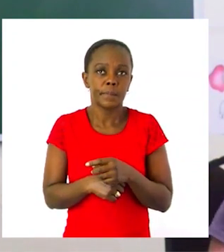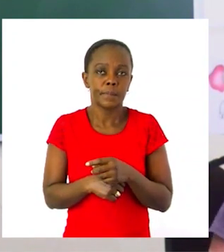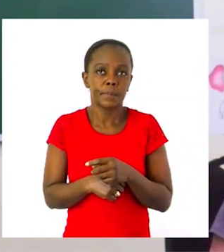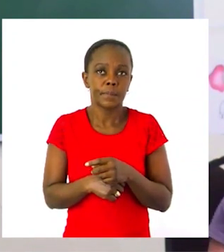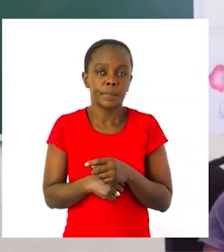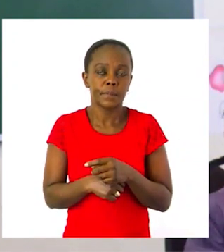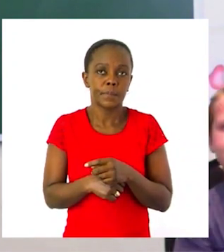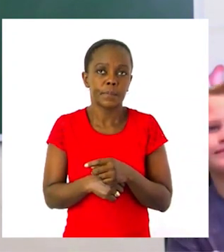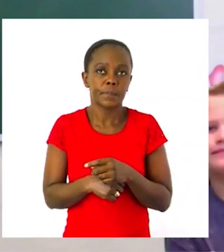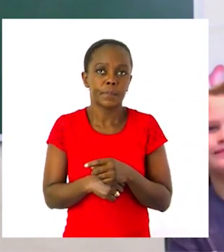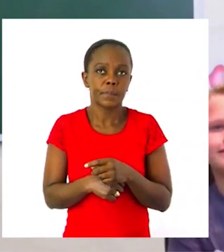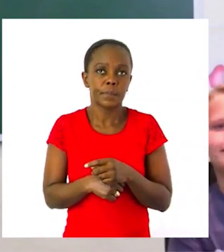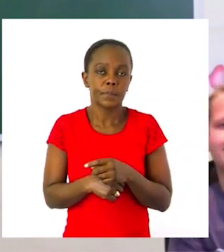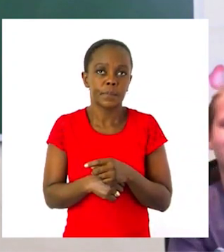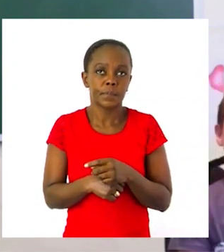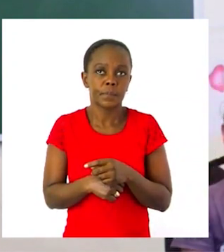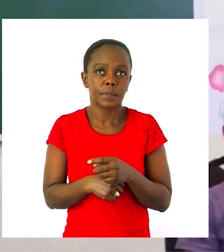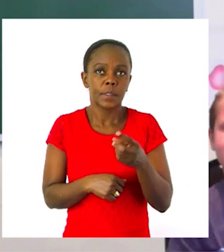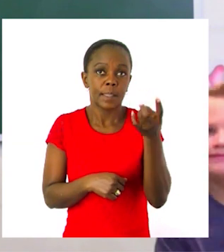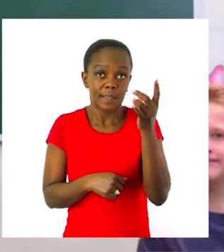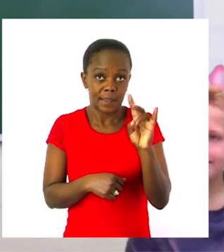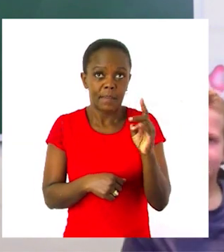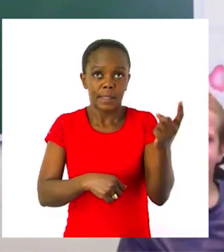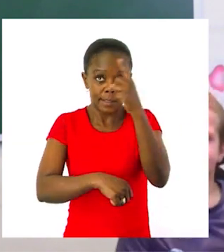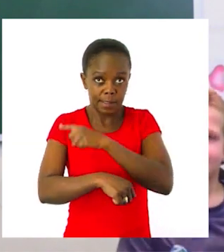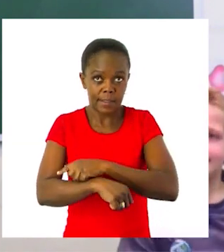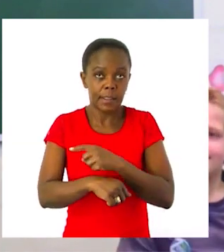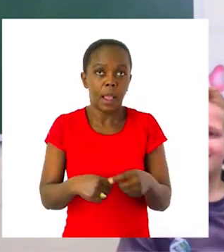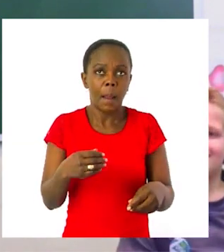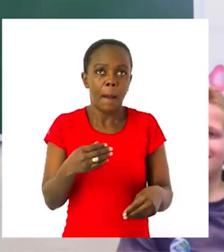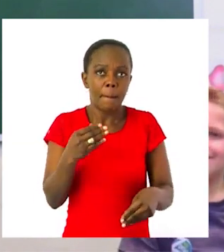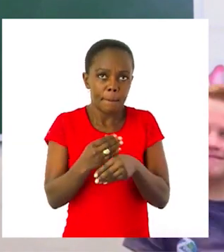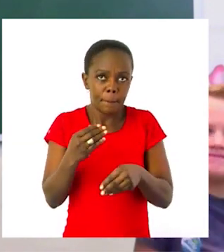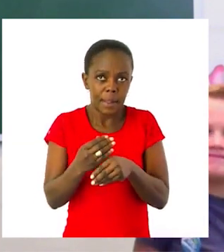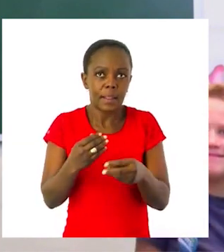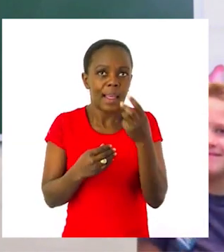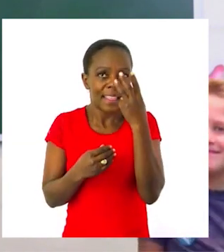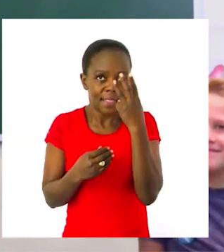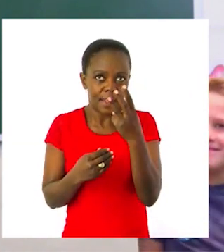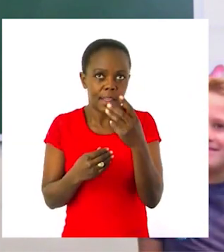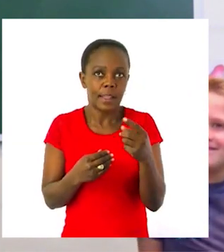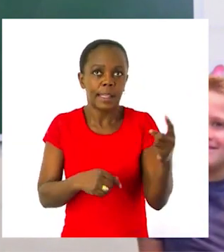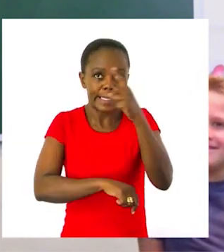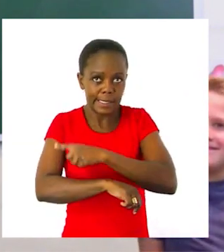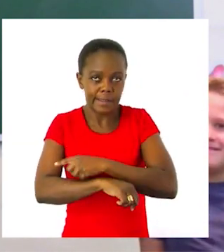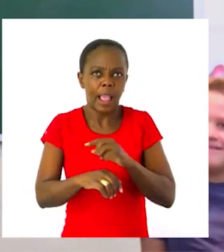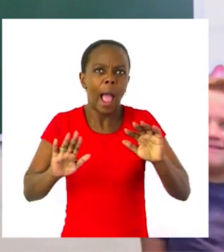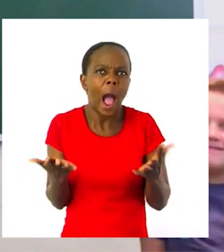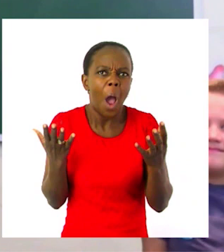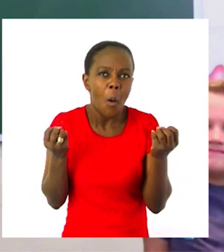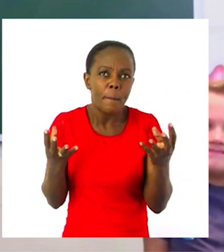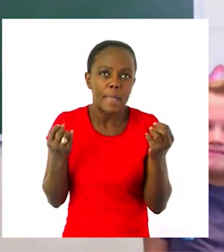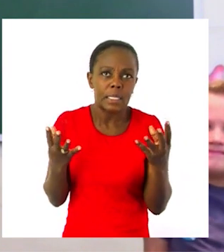one week. So if I have seven days plus three days. How many days am I